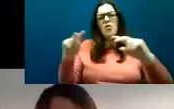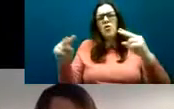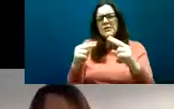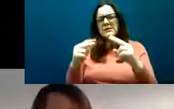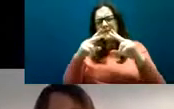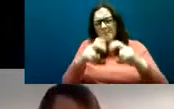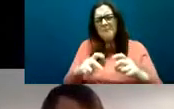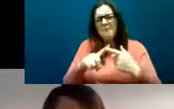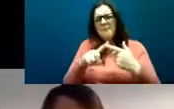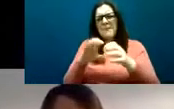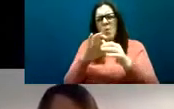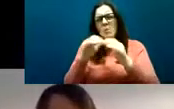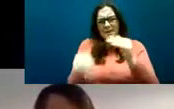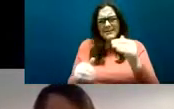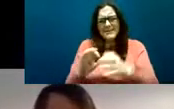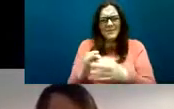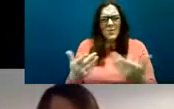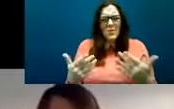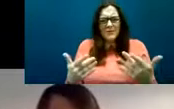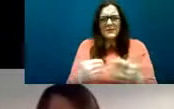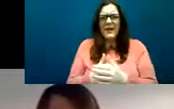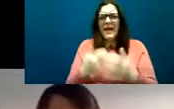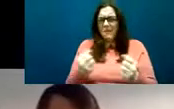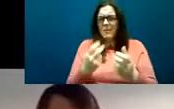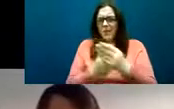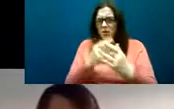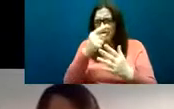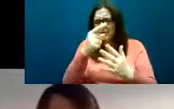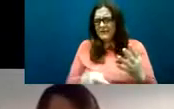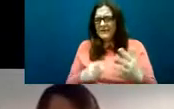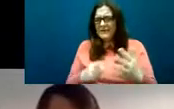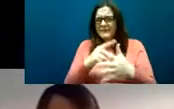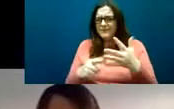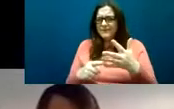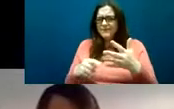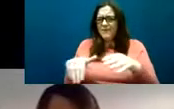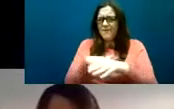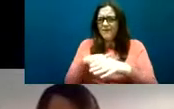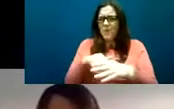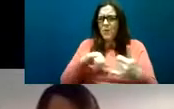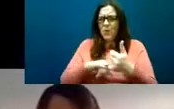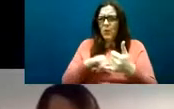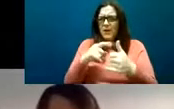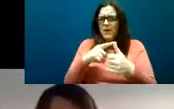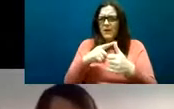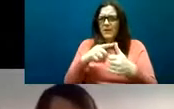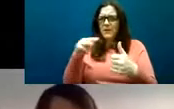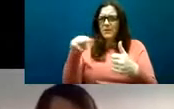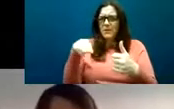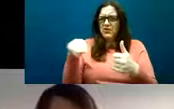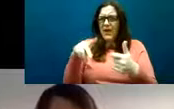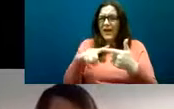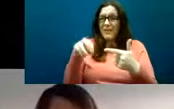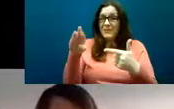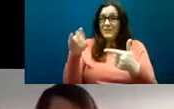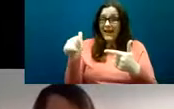so we partnered with Michelle Connolly and Majella Darcy from the Dublin Simon community with Sarah O'Gorman from the Dublin Regional